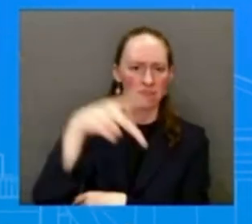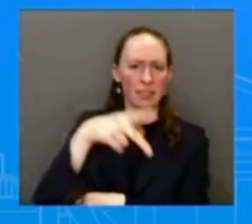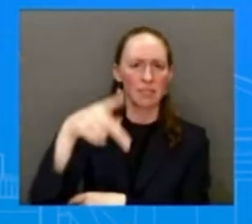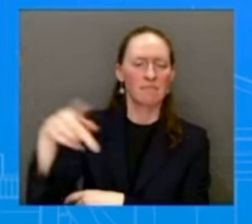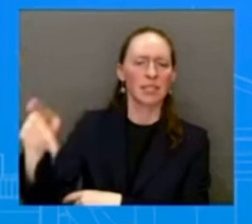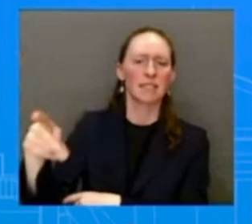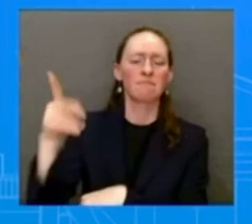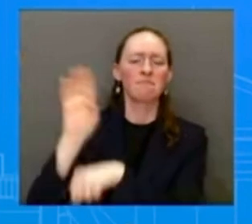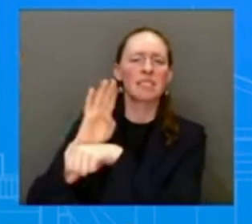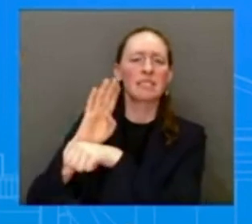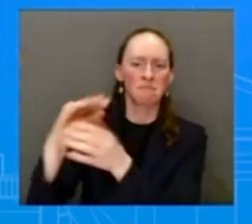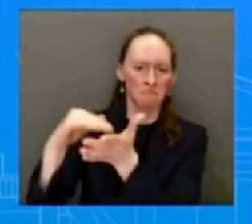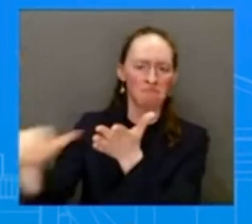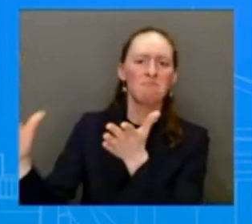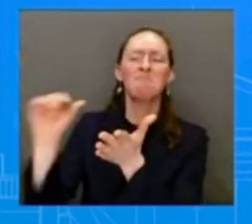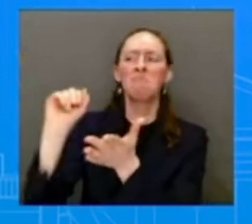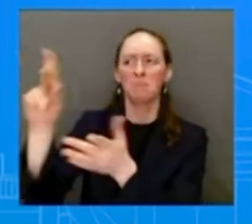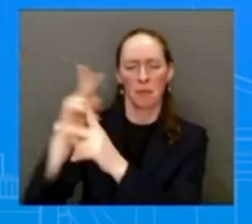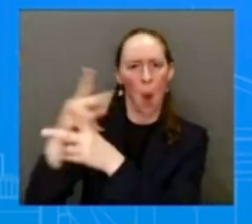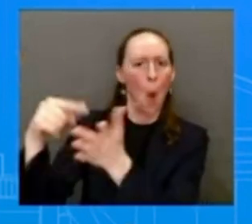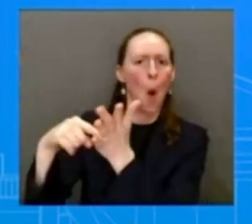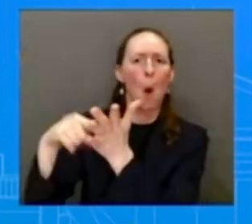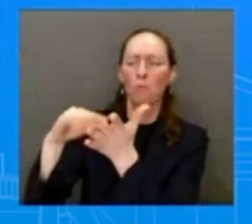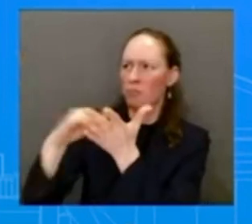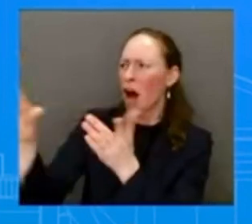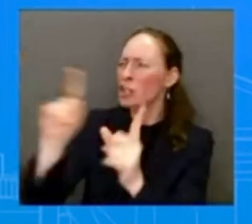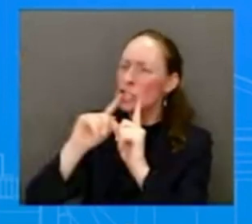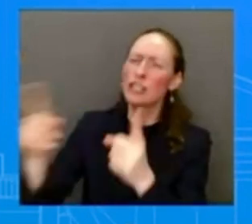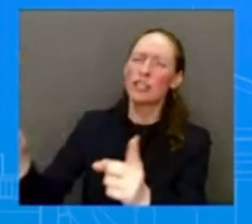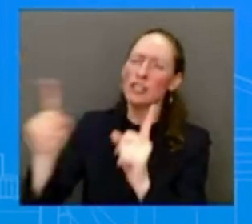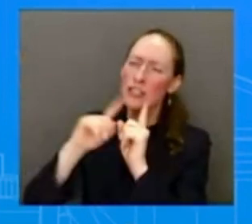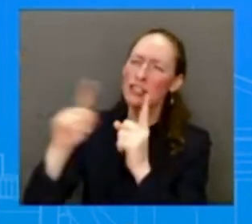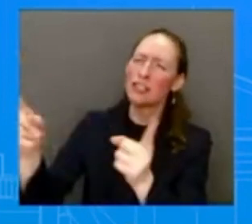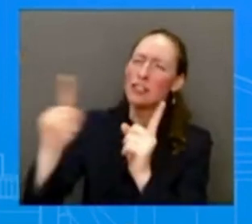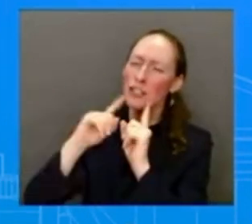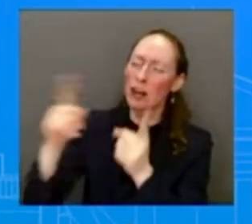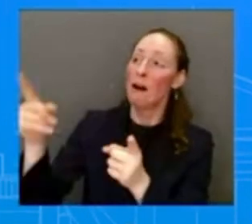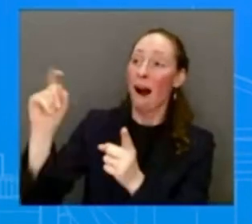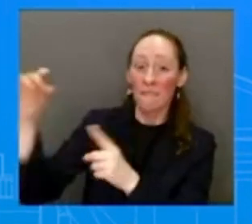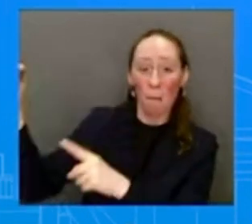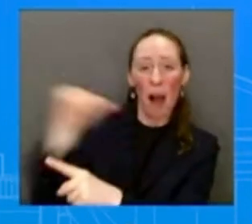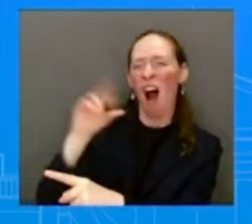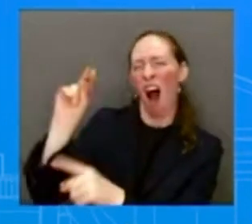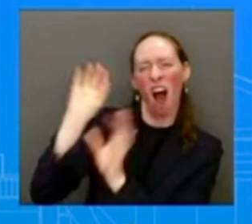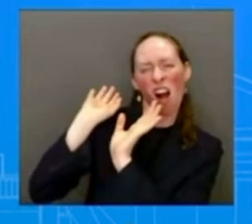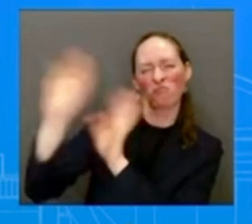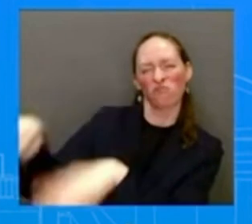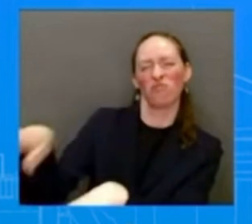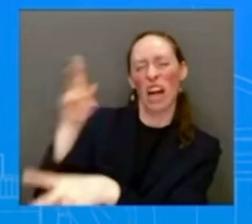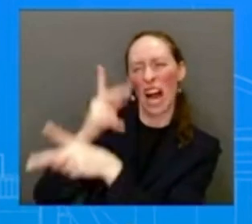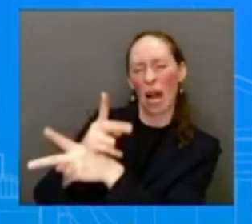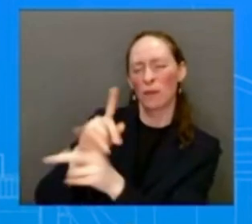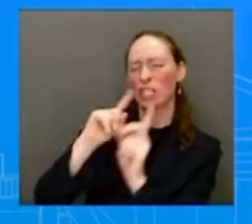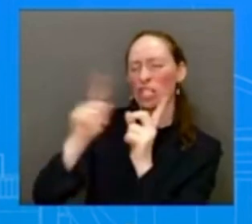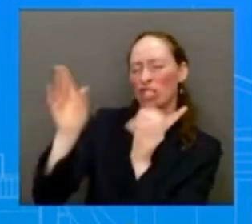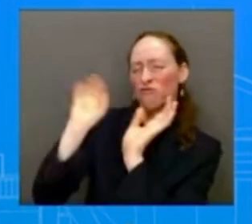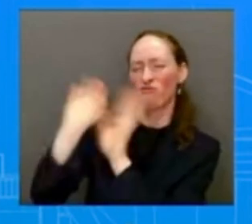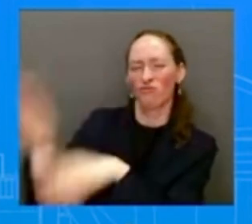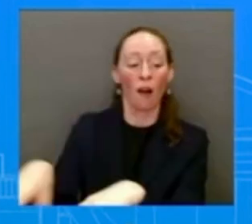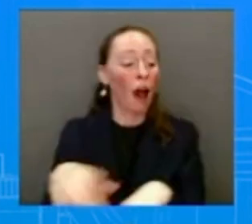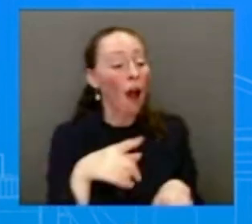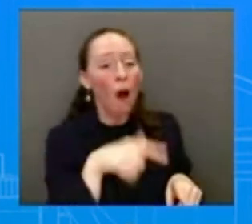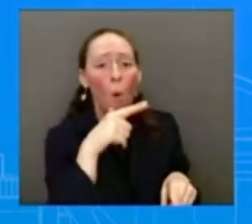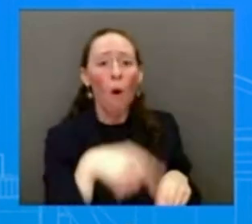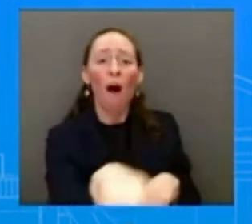to many times. So I want to be very clear here, President Biden will continue to fight for the middle middle-class families as he has been